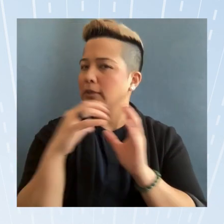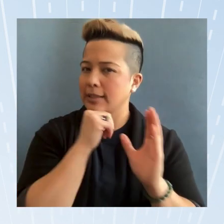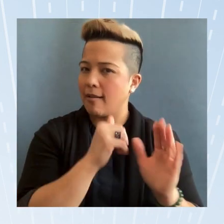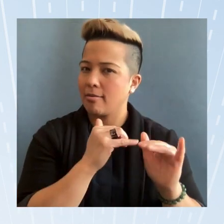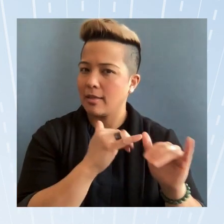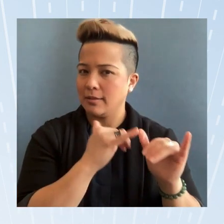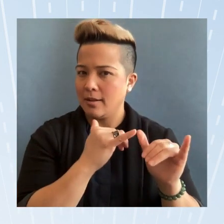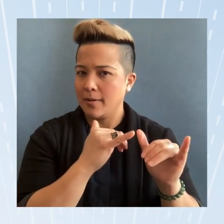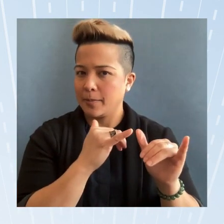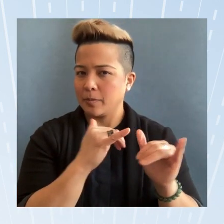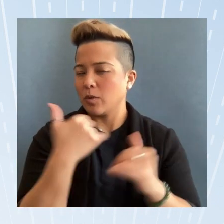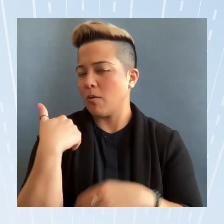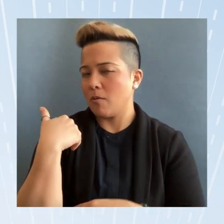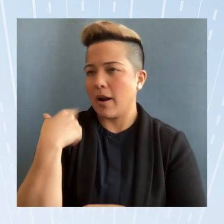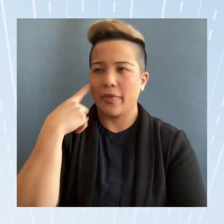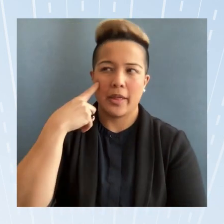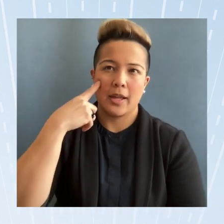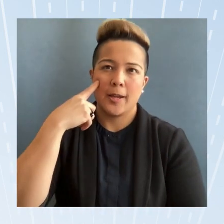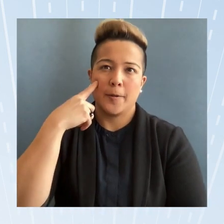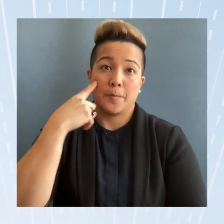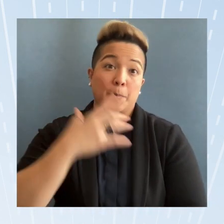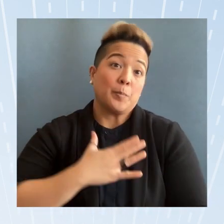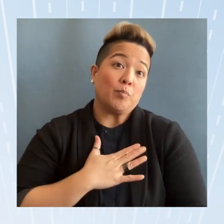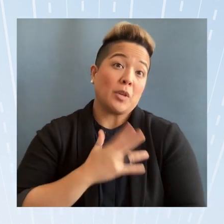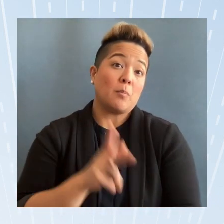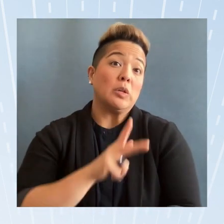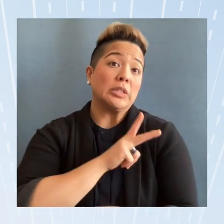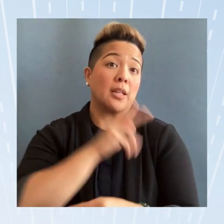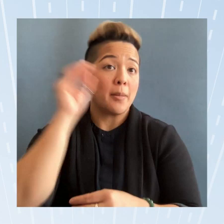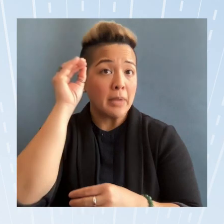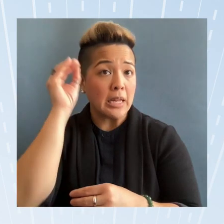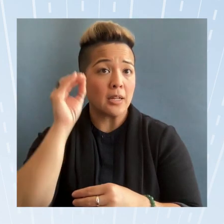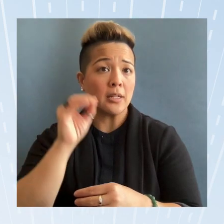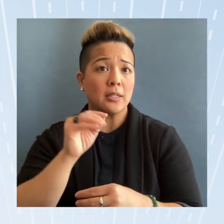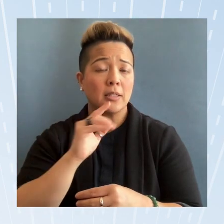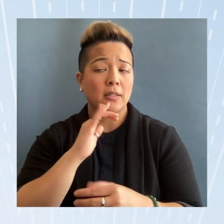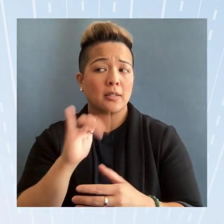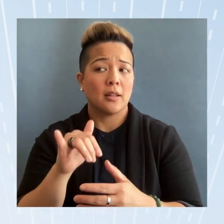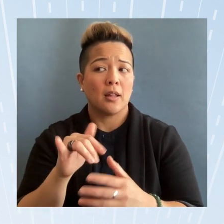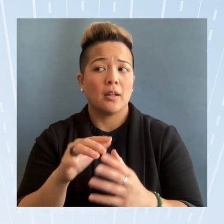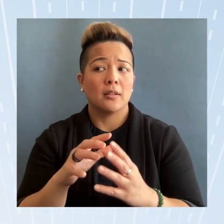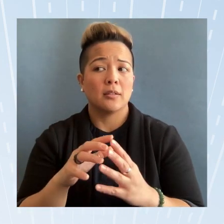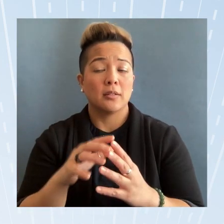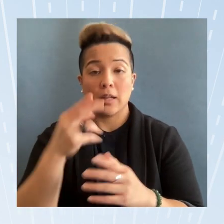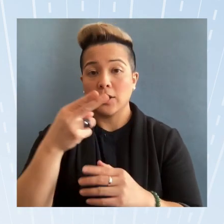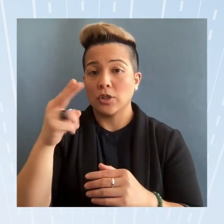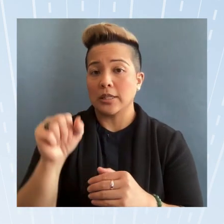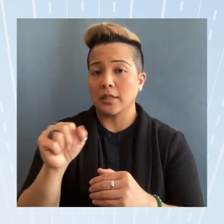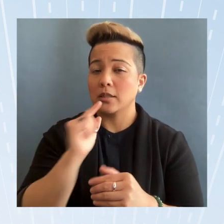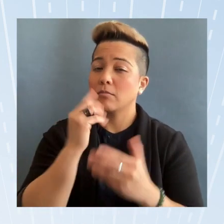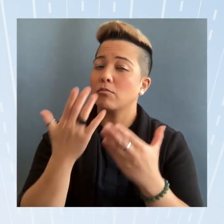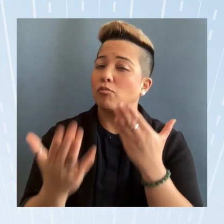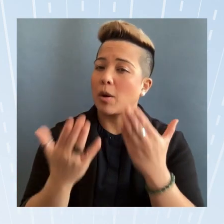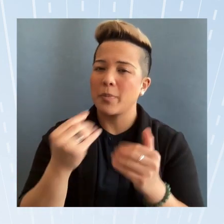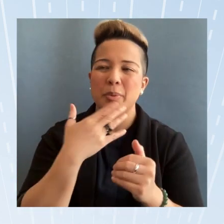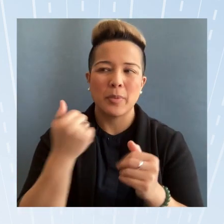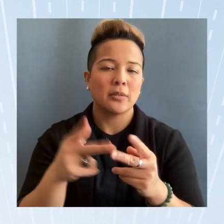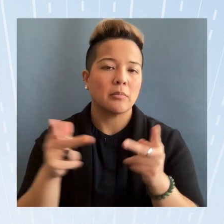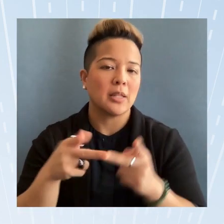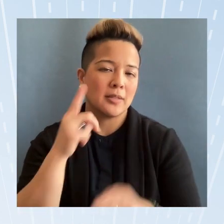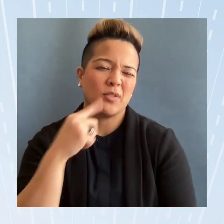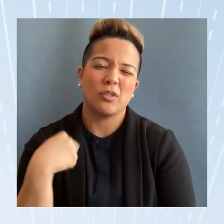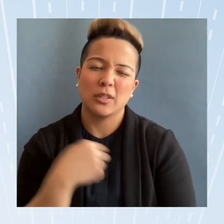I think my personal opinion is that HHS is probably the best place for us